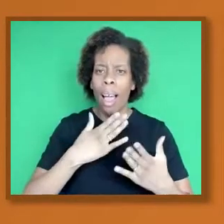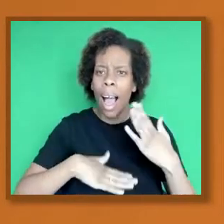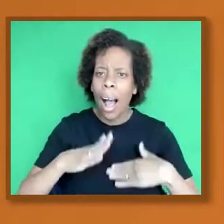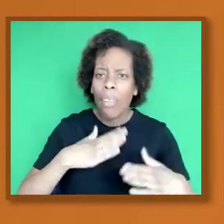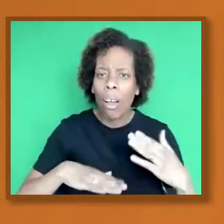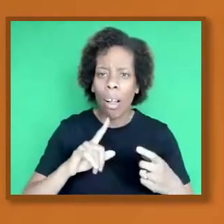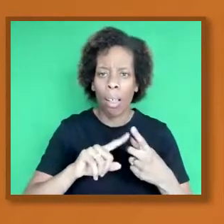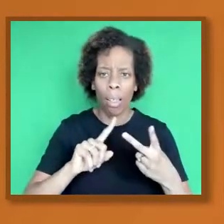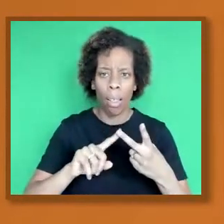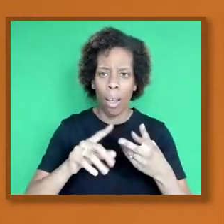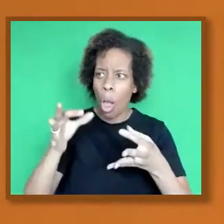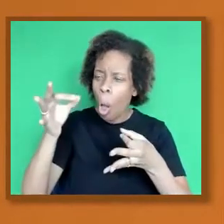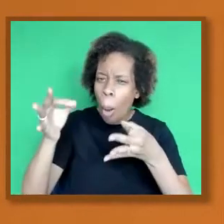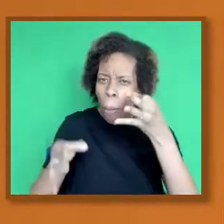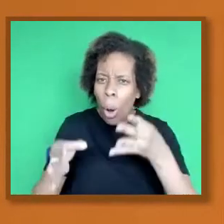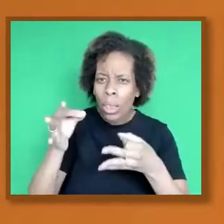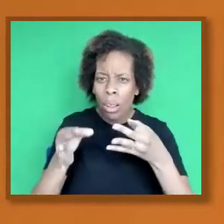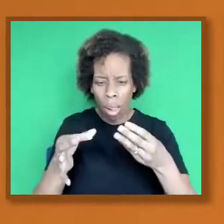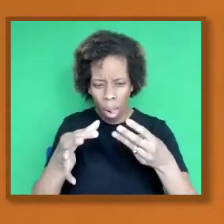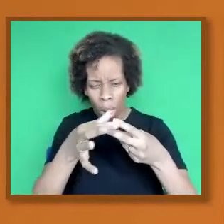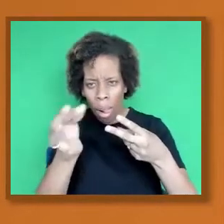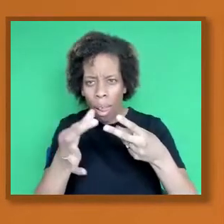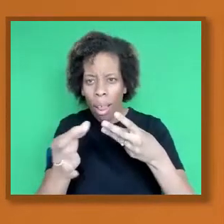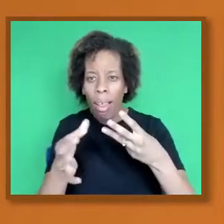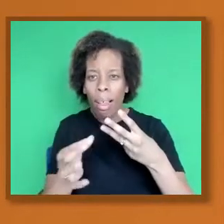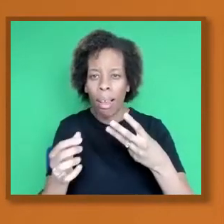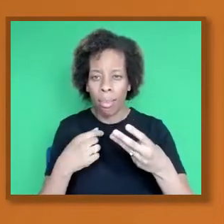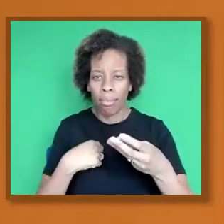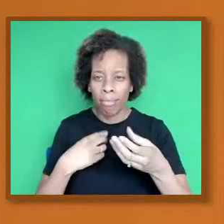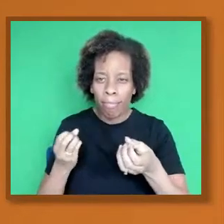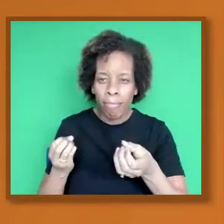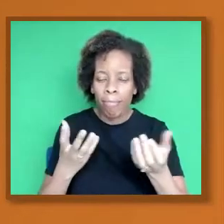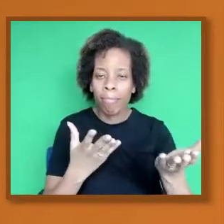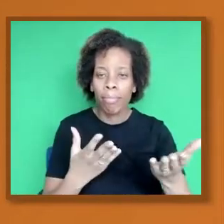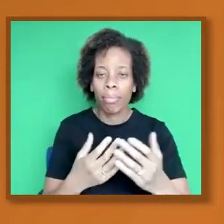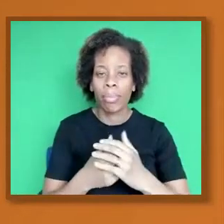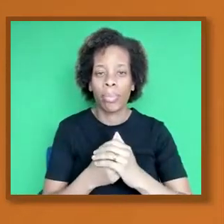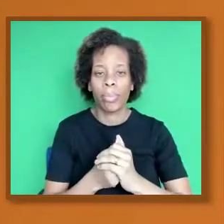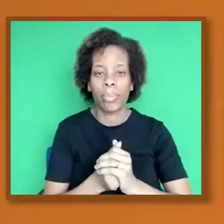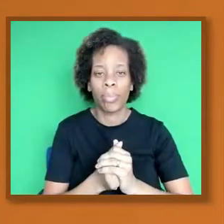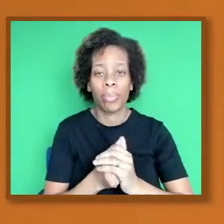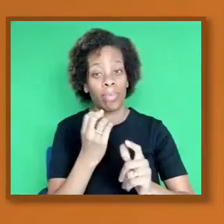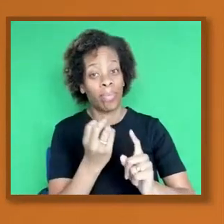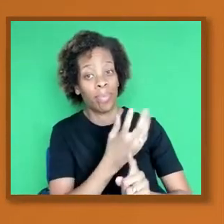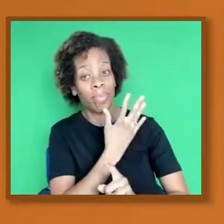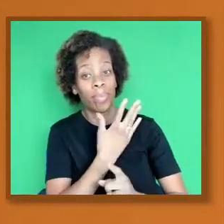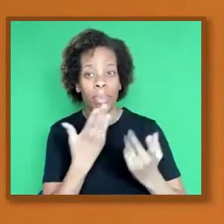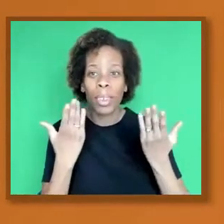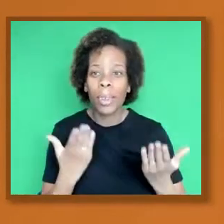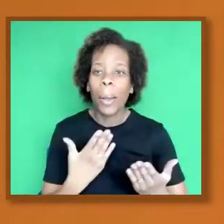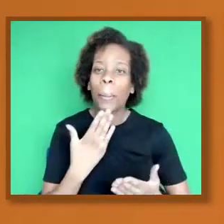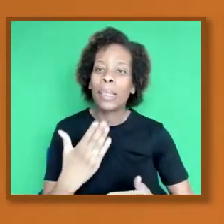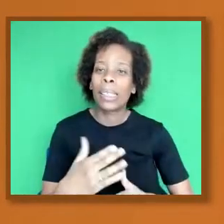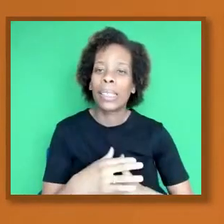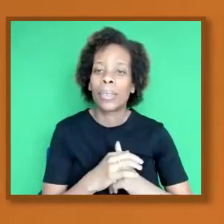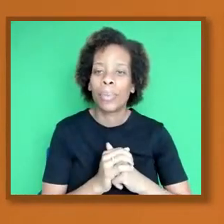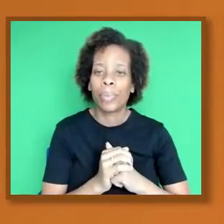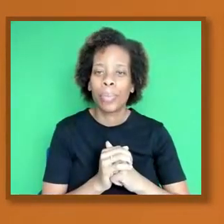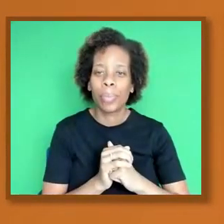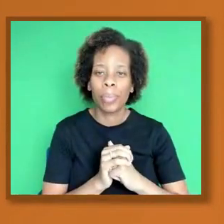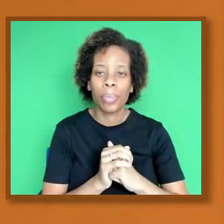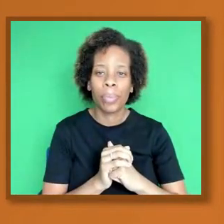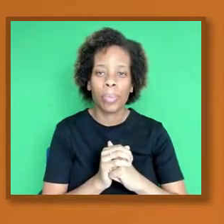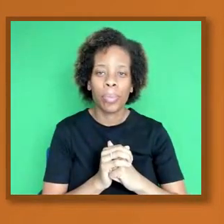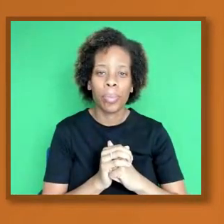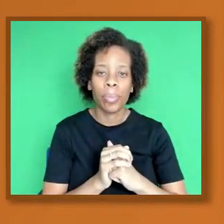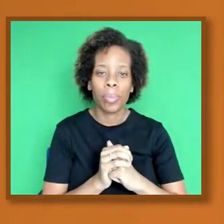So you can put up my slide there. Thank you. So Wayne said he